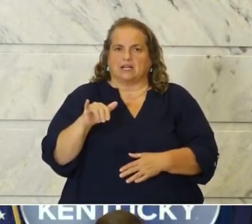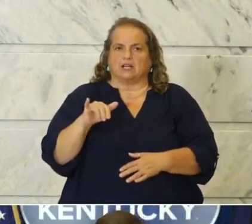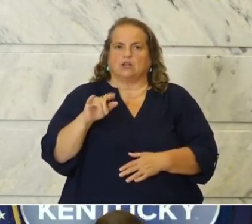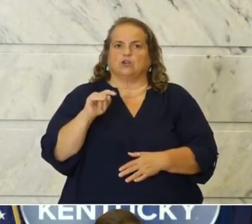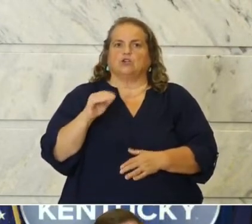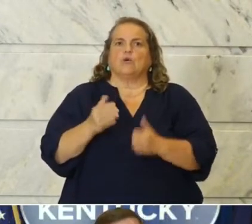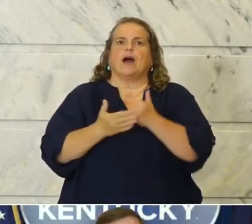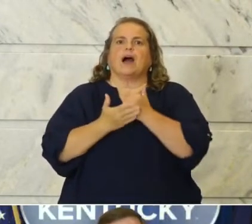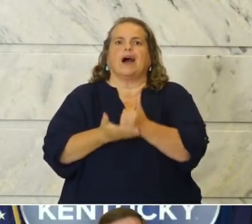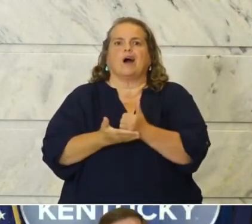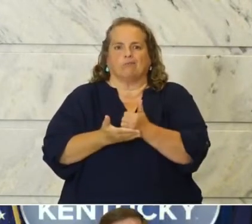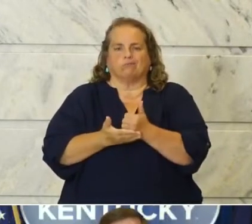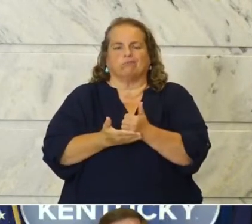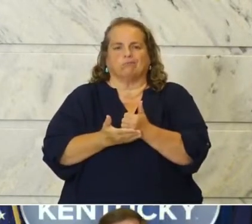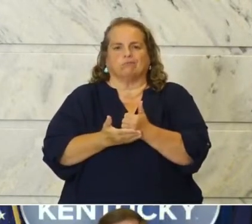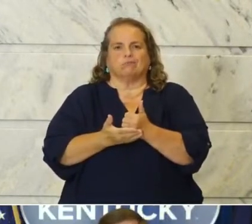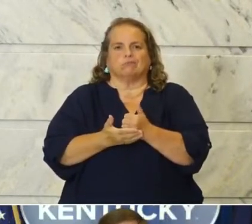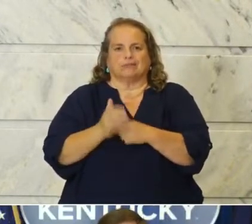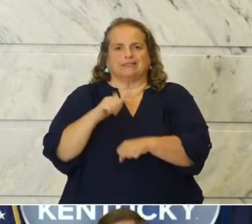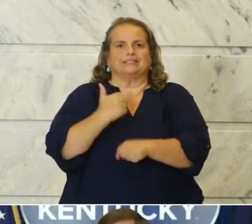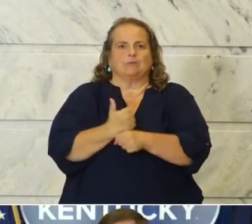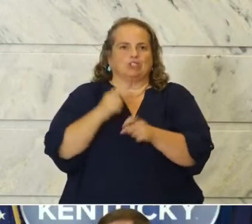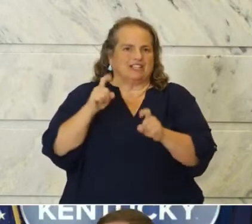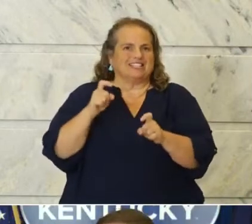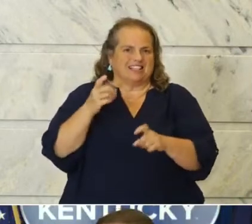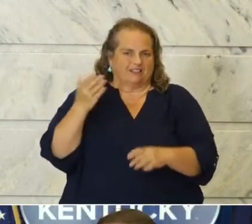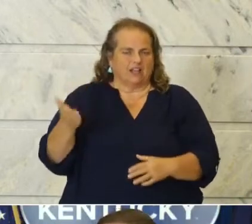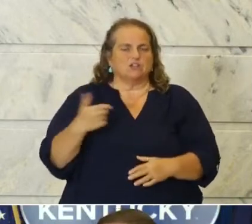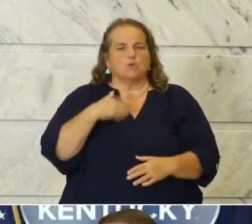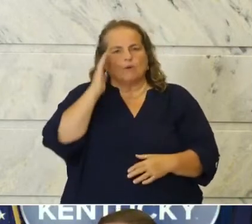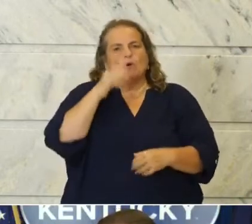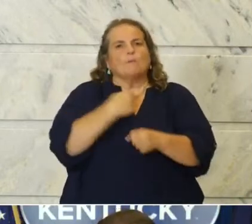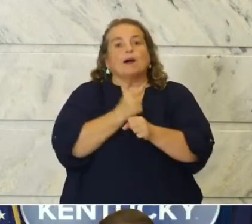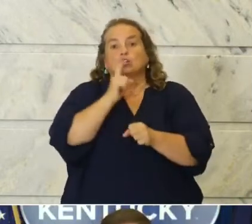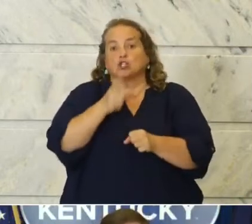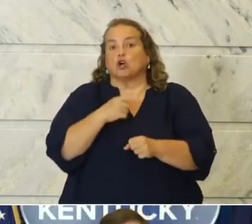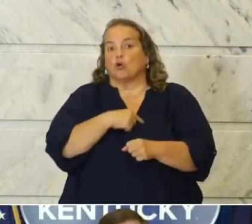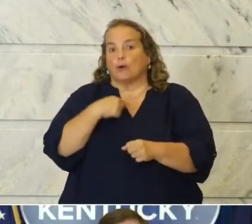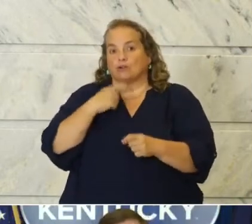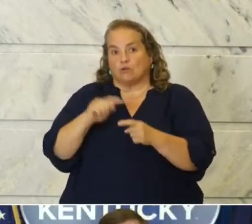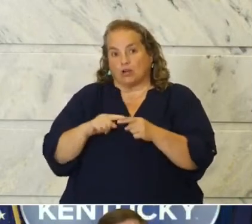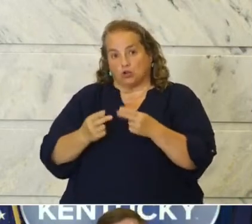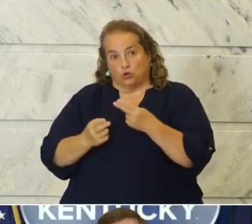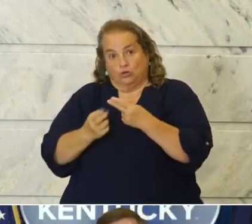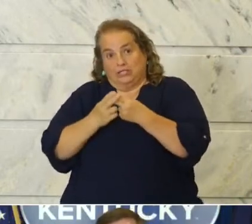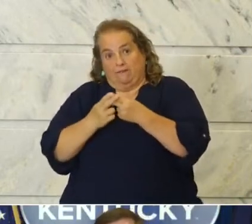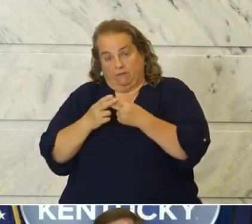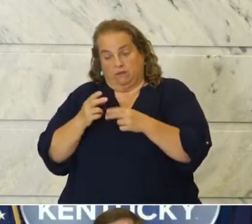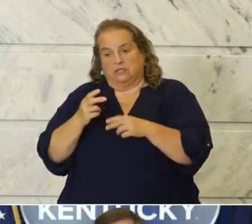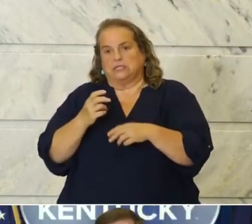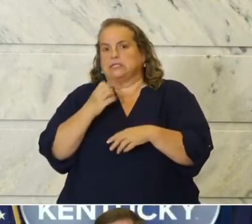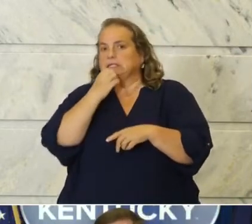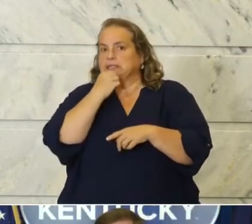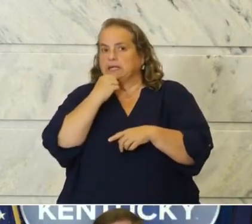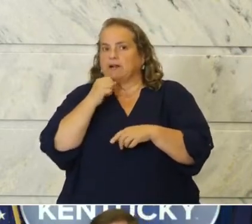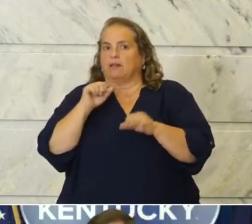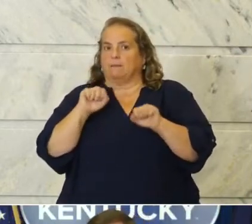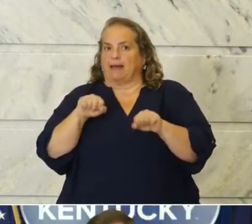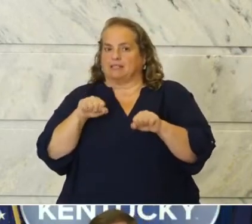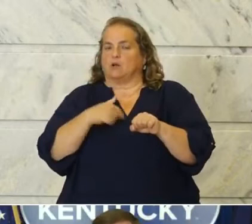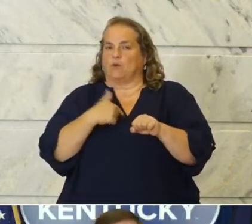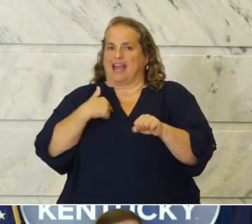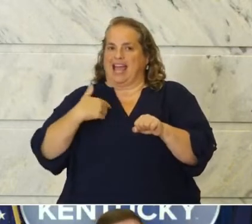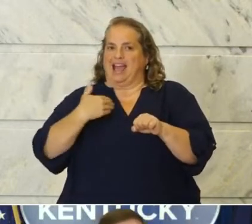to help shore up testing there. So we're going to make sure that we preserve the capacity that we had with those Kroger sites